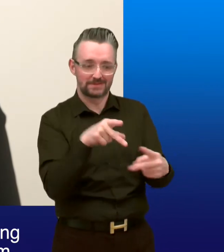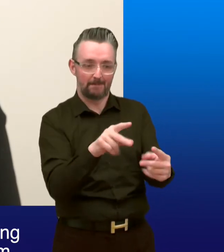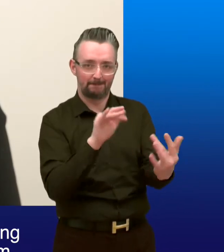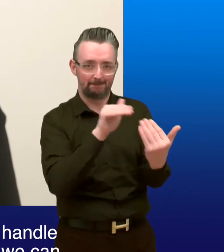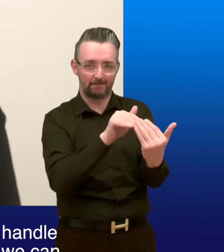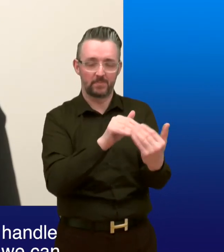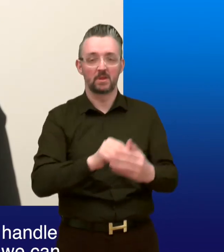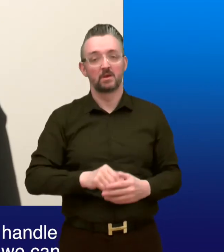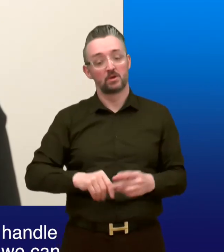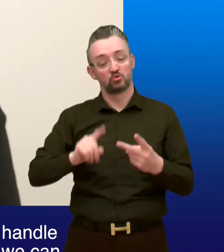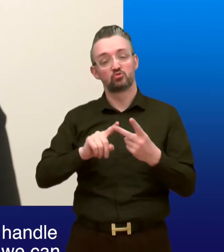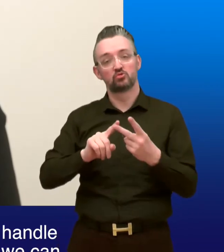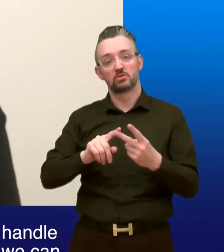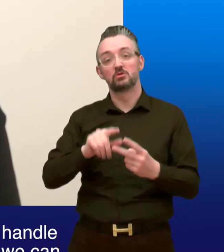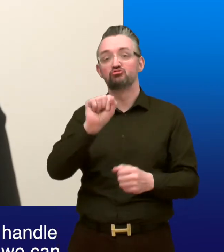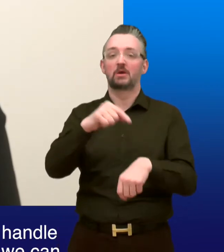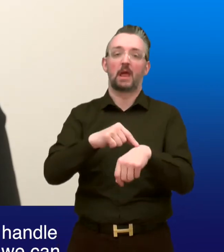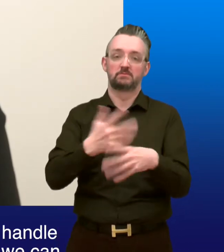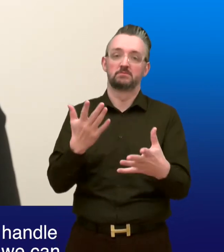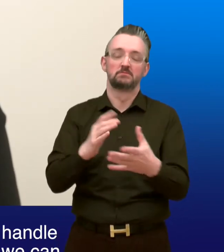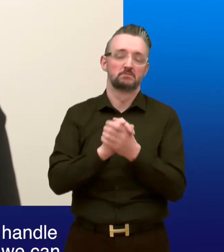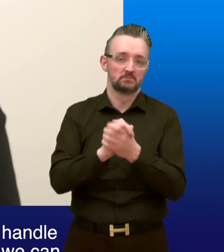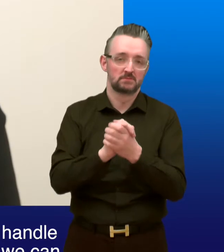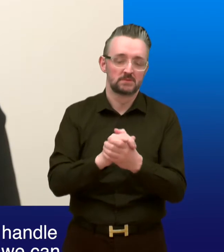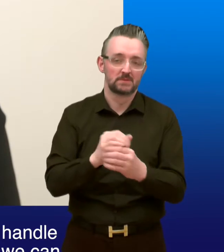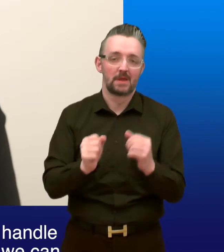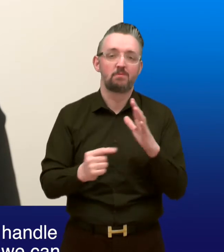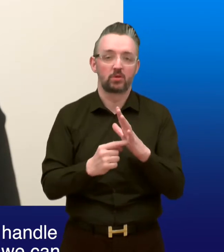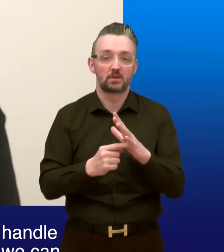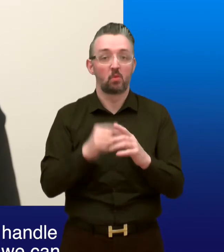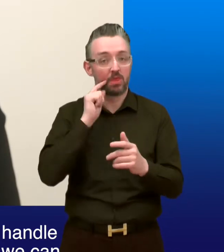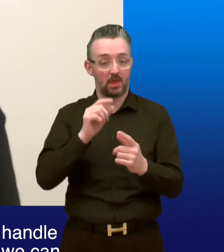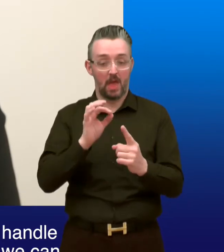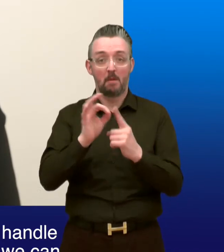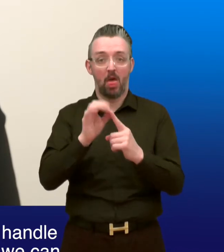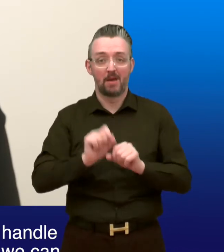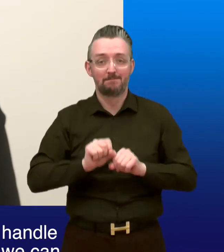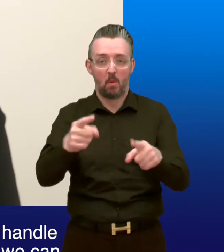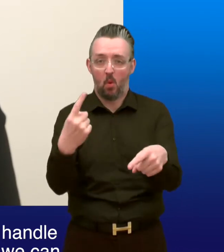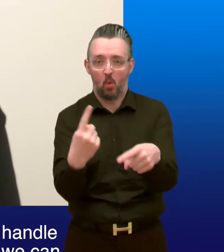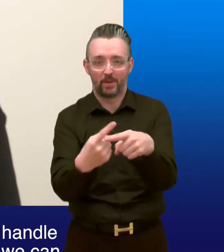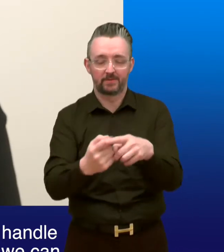who will use them. 10. Recognise that your time is precious and handle your application and enquiries as quickly as we can.